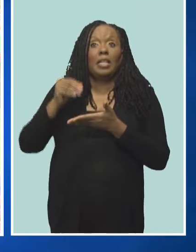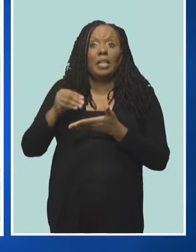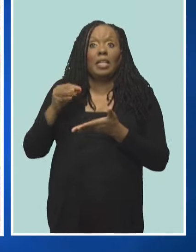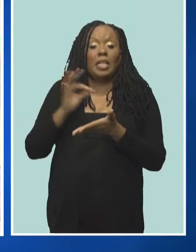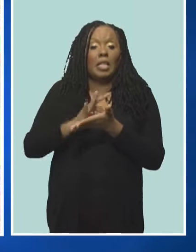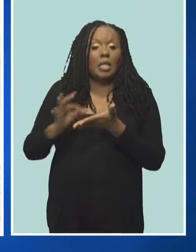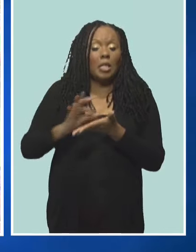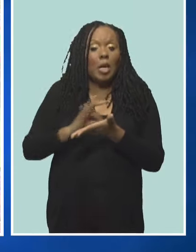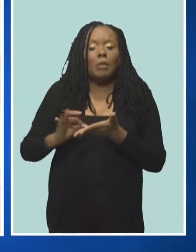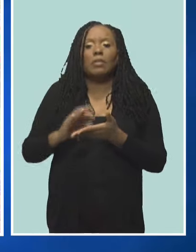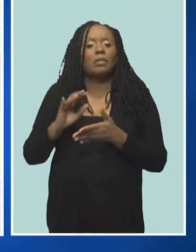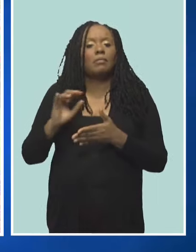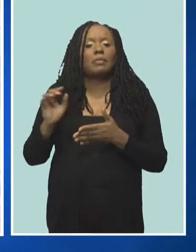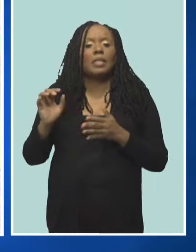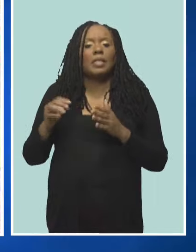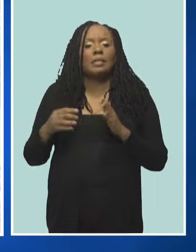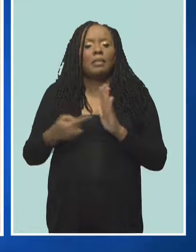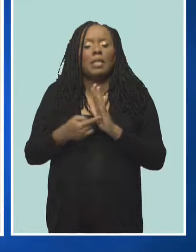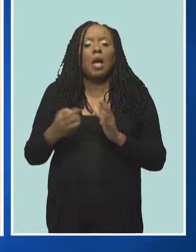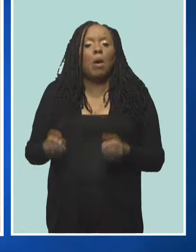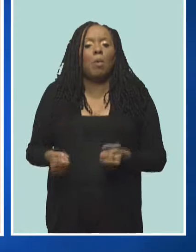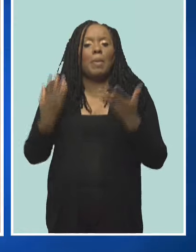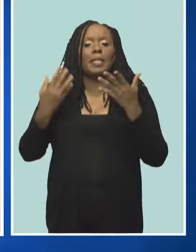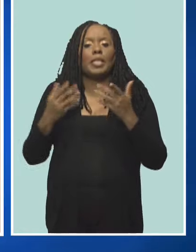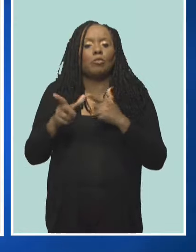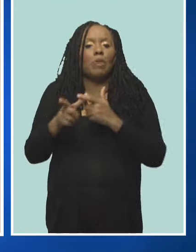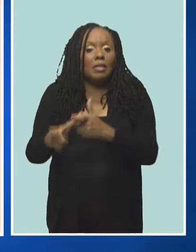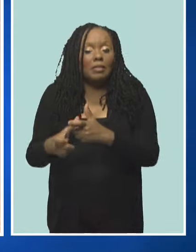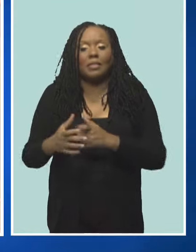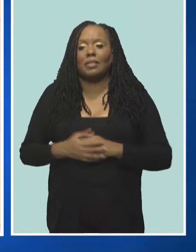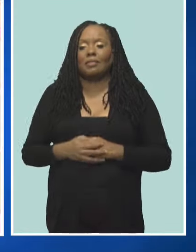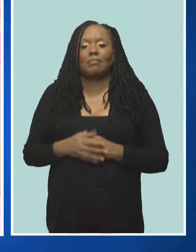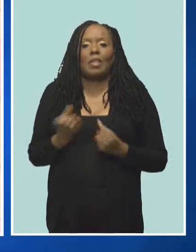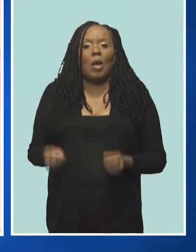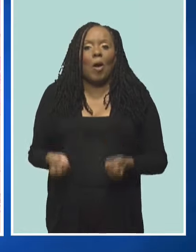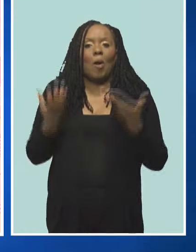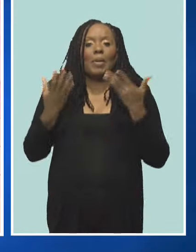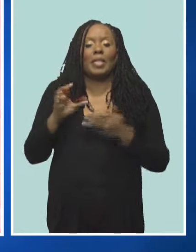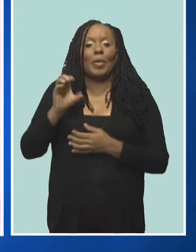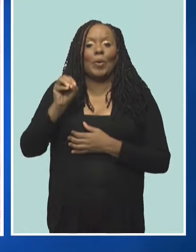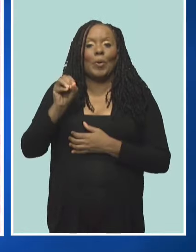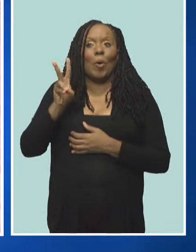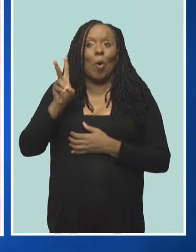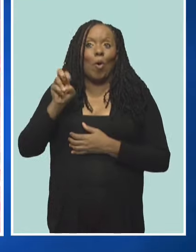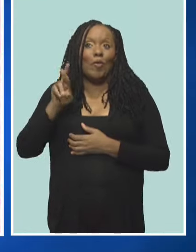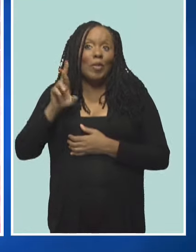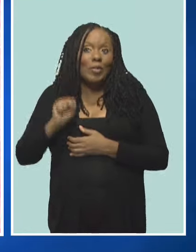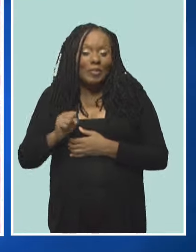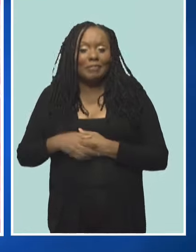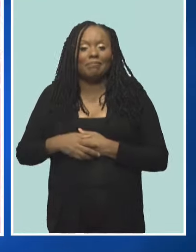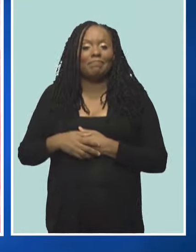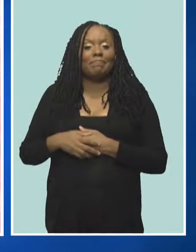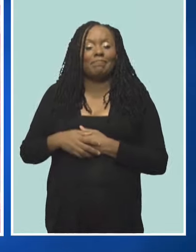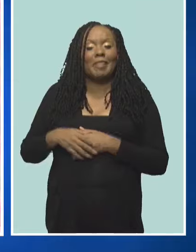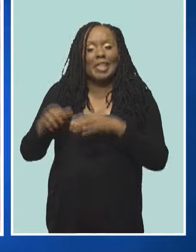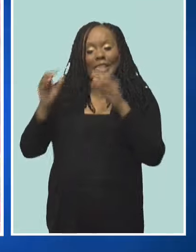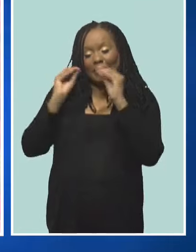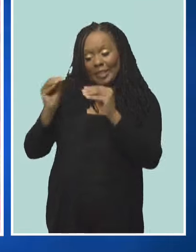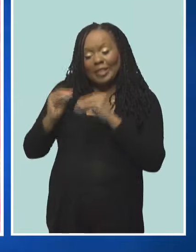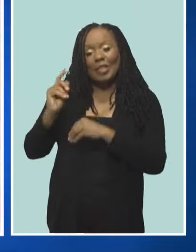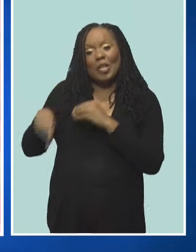count the runs, have to count the overs, and it also teaches them the legacy of our cricket game. And